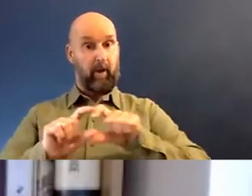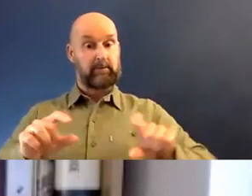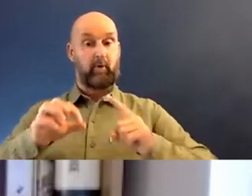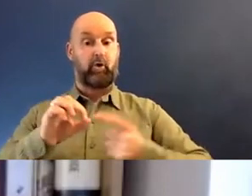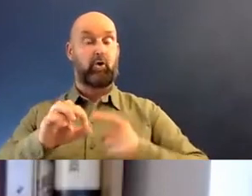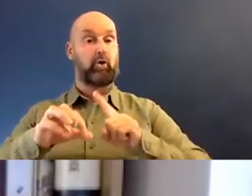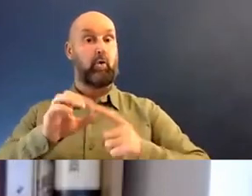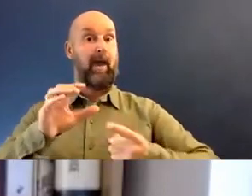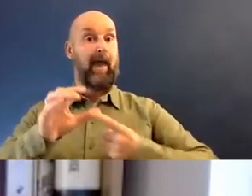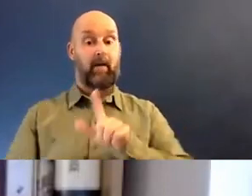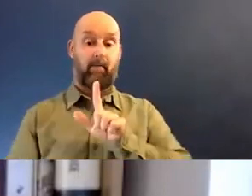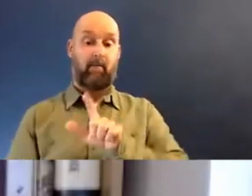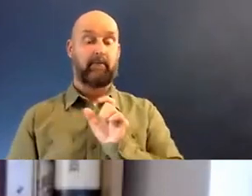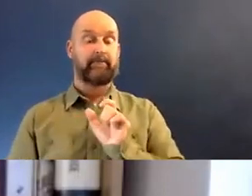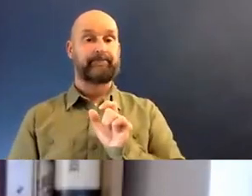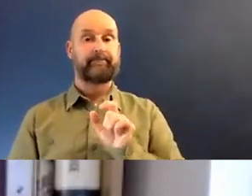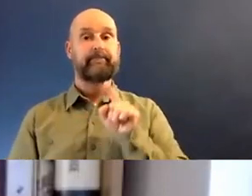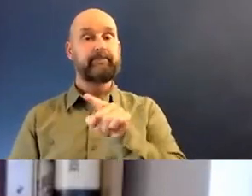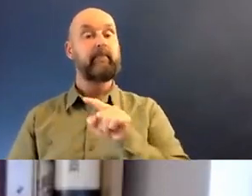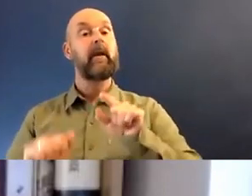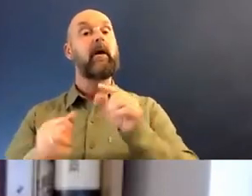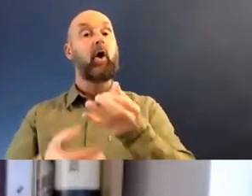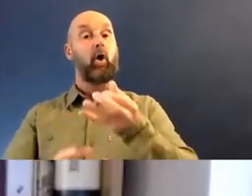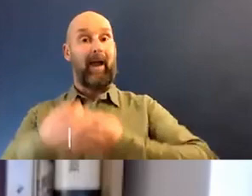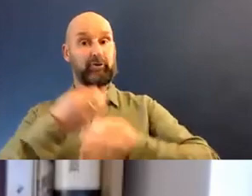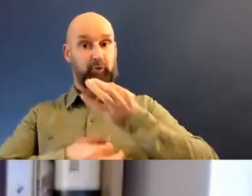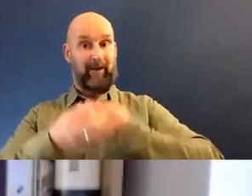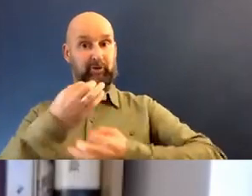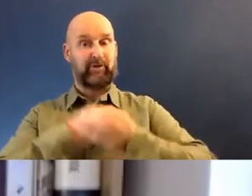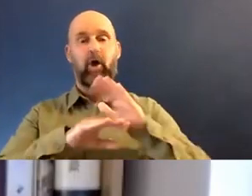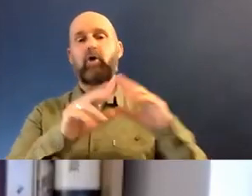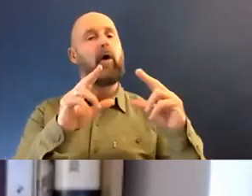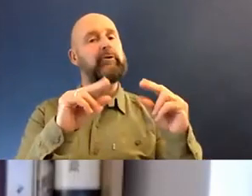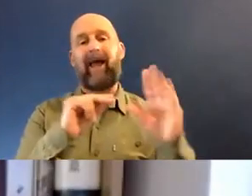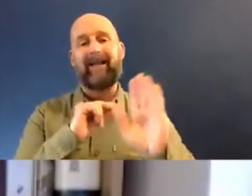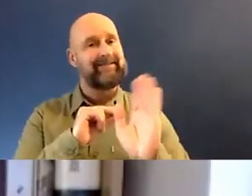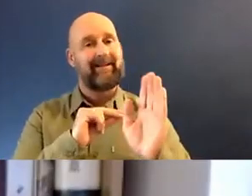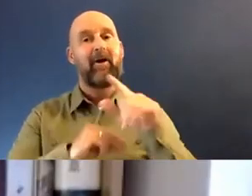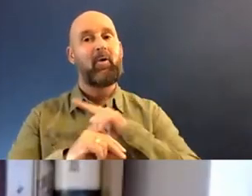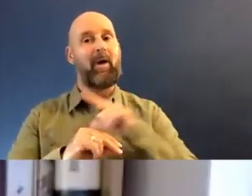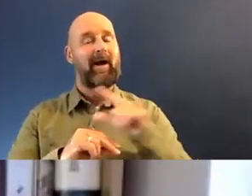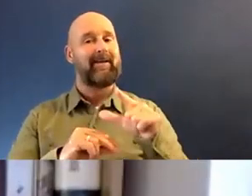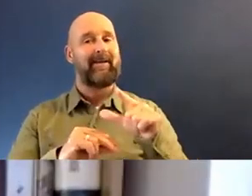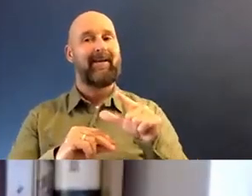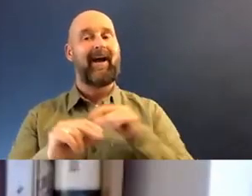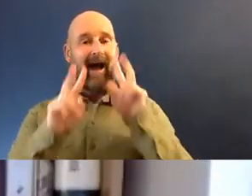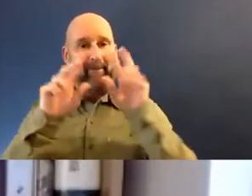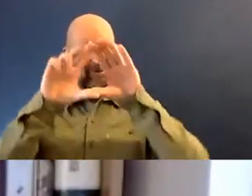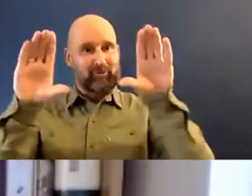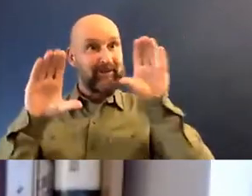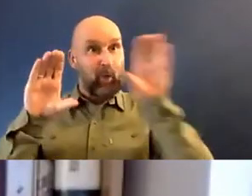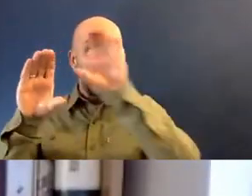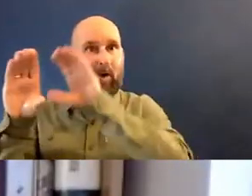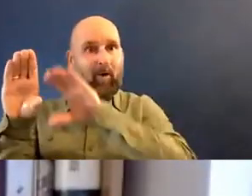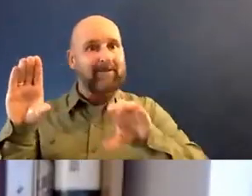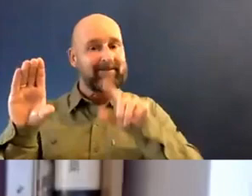button. We'd soon you put the questions in the Q&A section rather than in the chat section because there are a limited number of screens that I can keep an eye on at the same time.